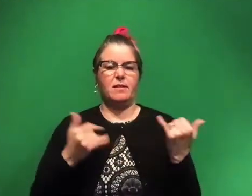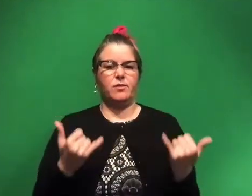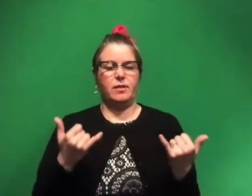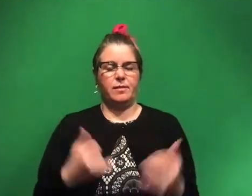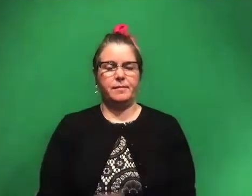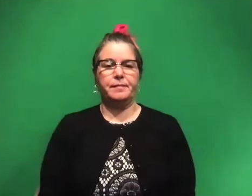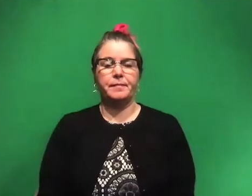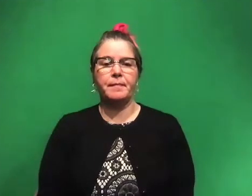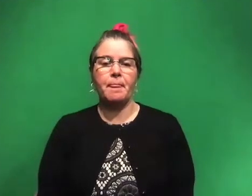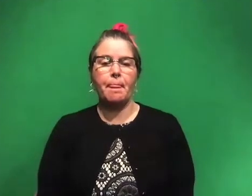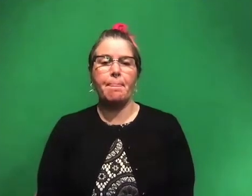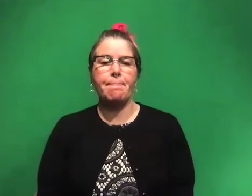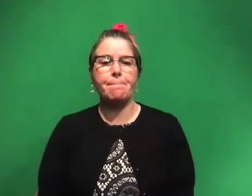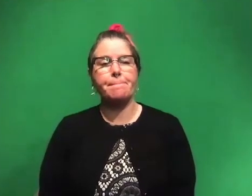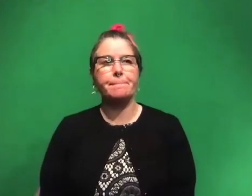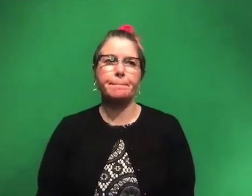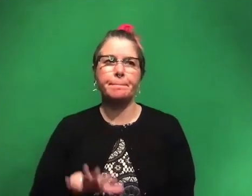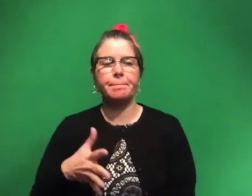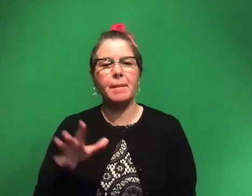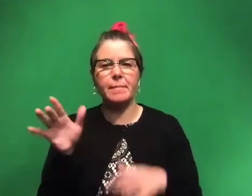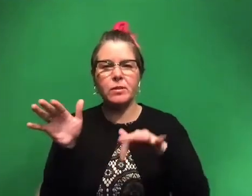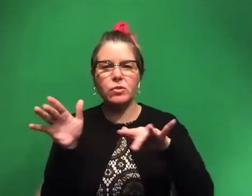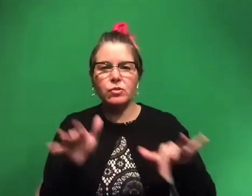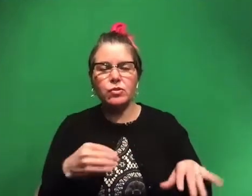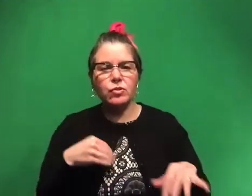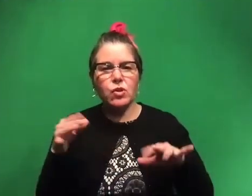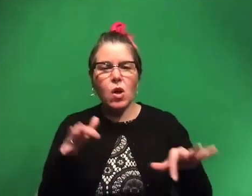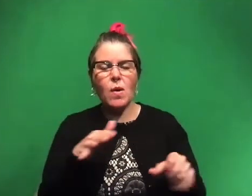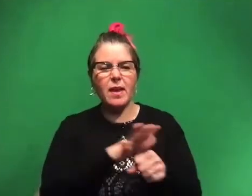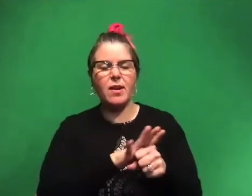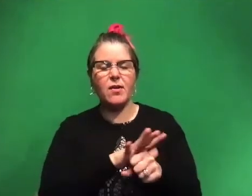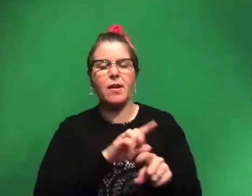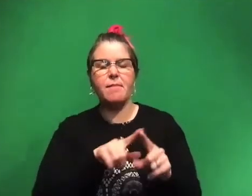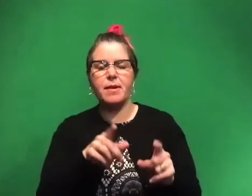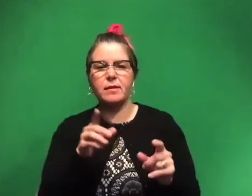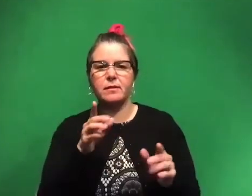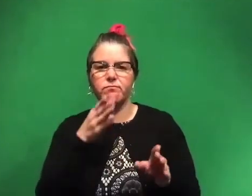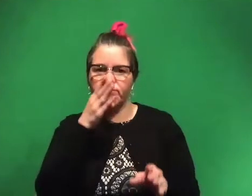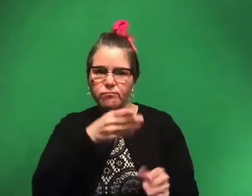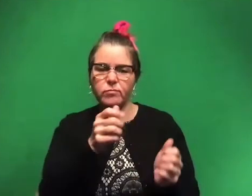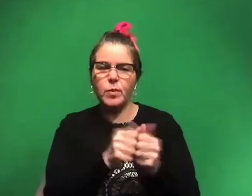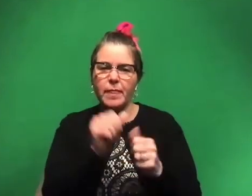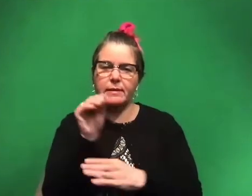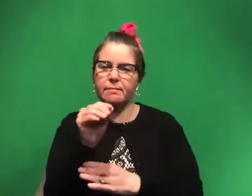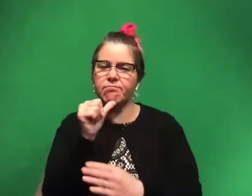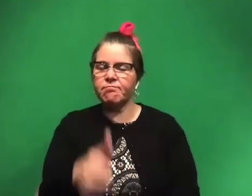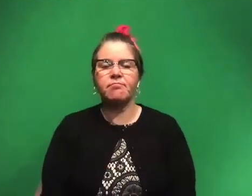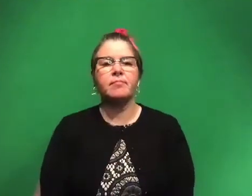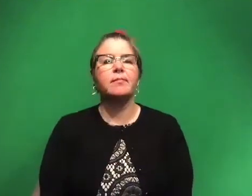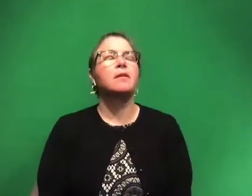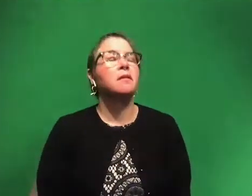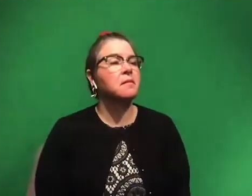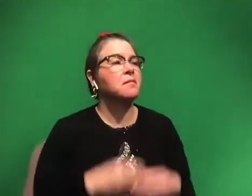it is today. And there may have been snow around that area, but not directly where the dinosaurs were. Awesome.